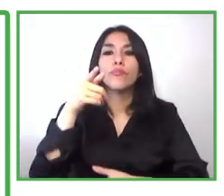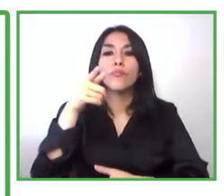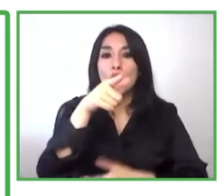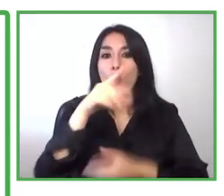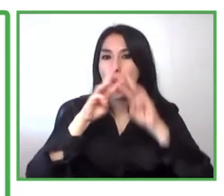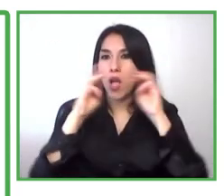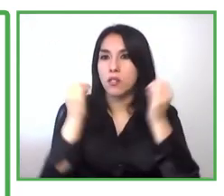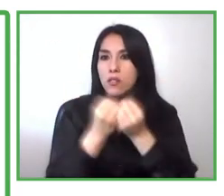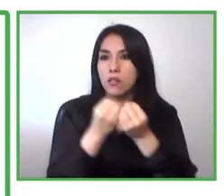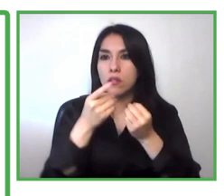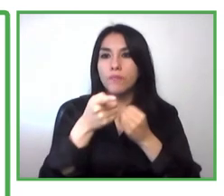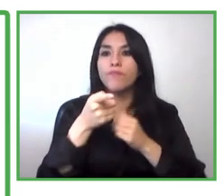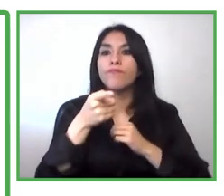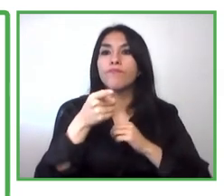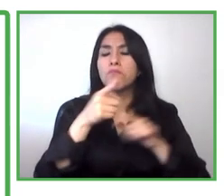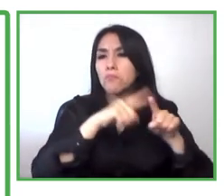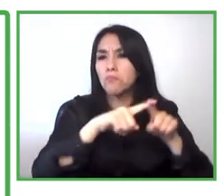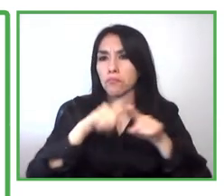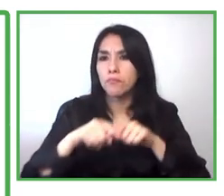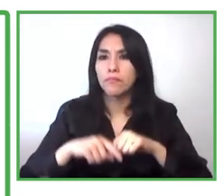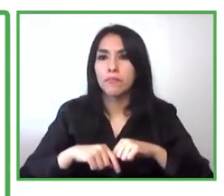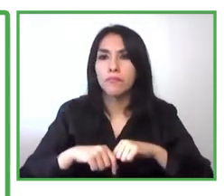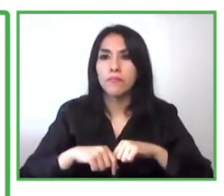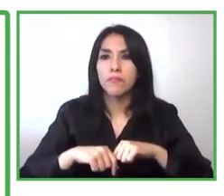program and right now they are working